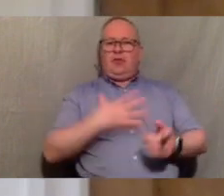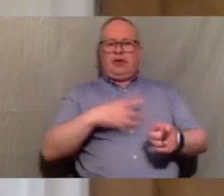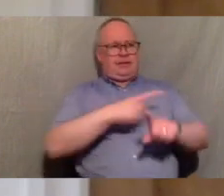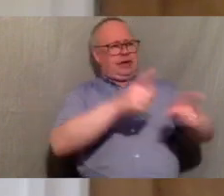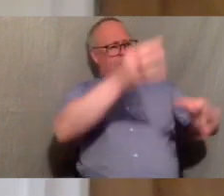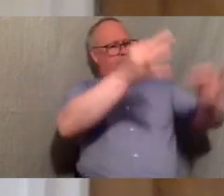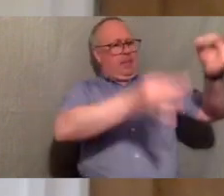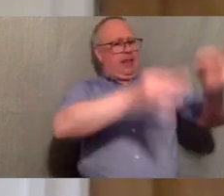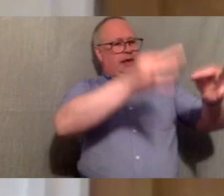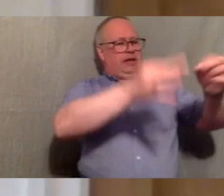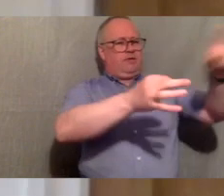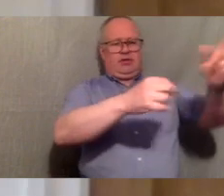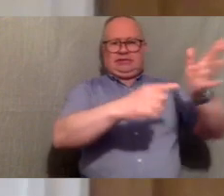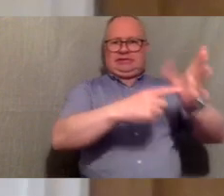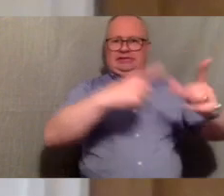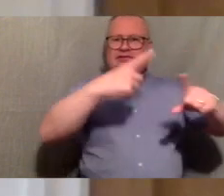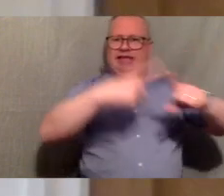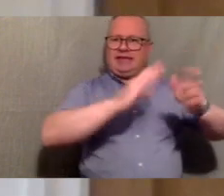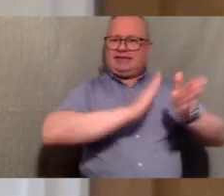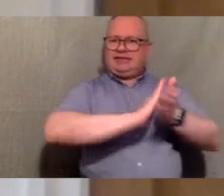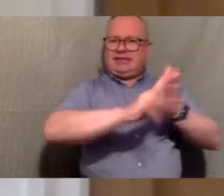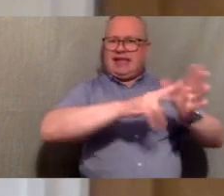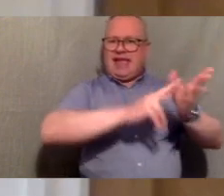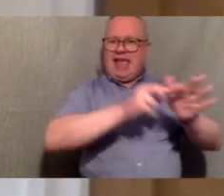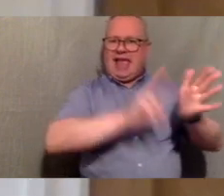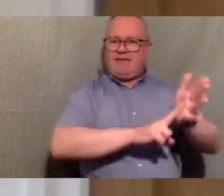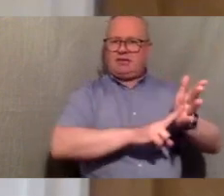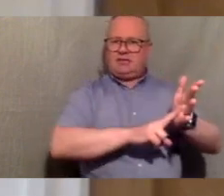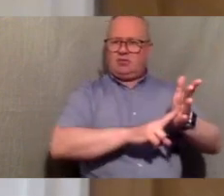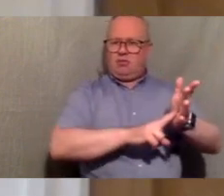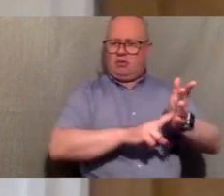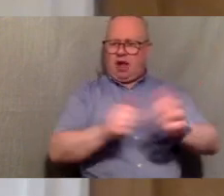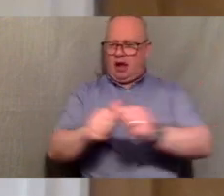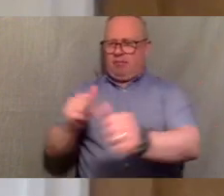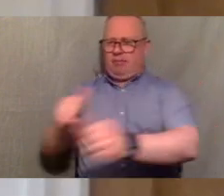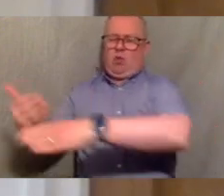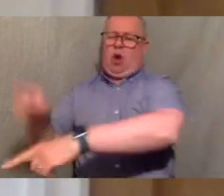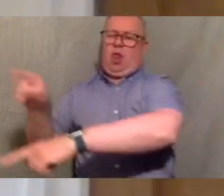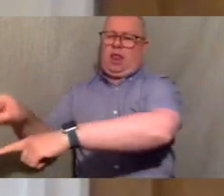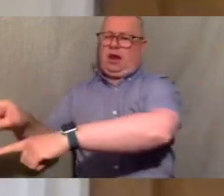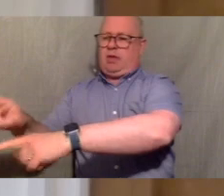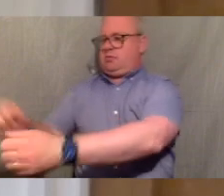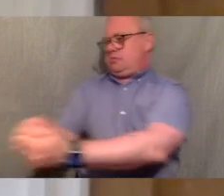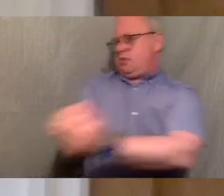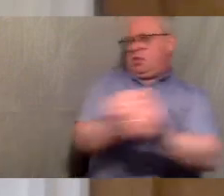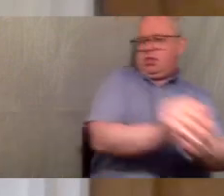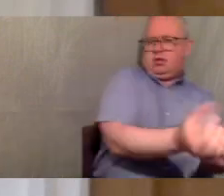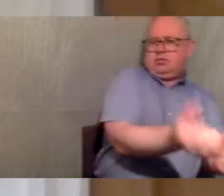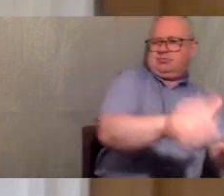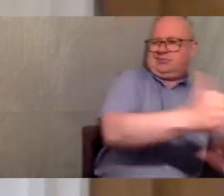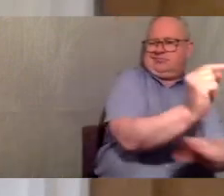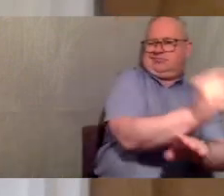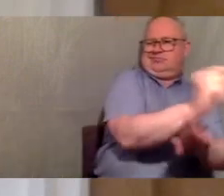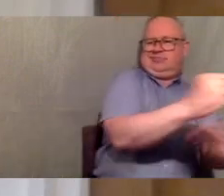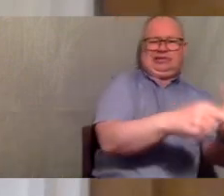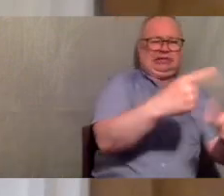also needs to be political commitment to clamping down on tax havens and while that needs some global coordination and individual countries can take steps